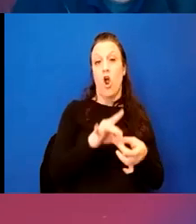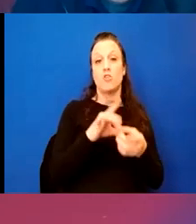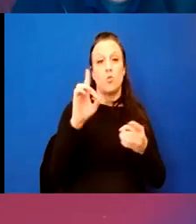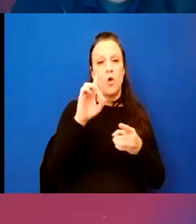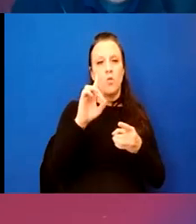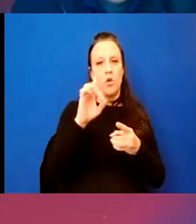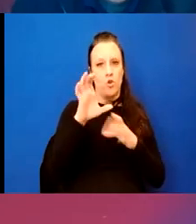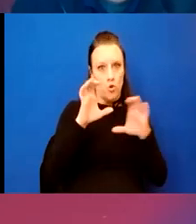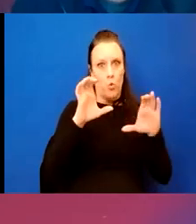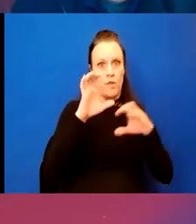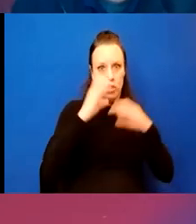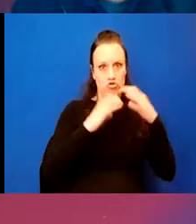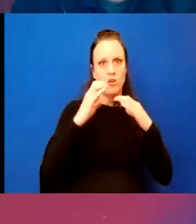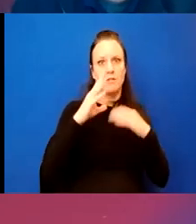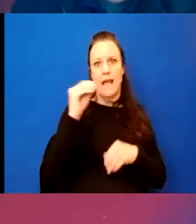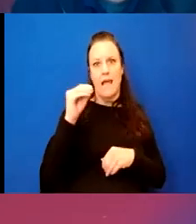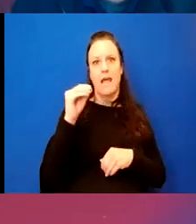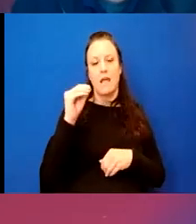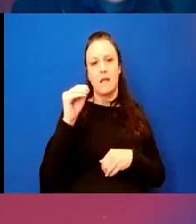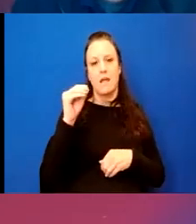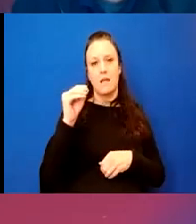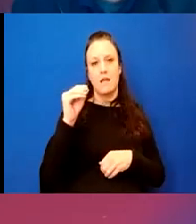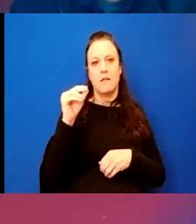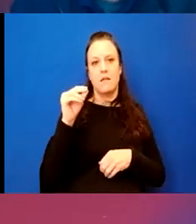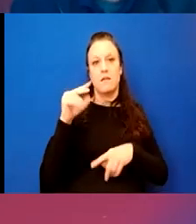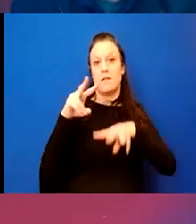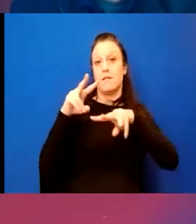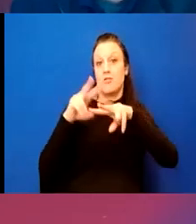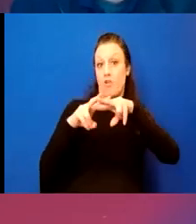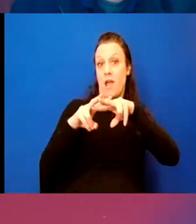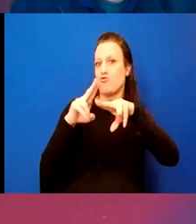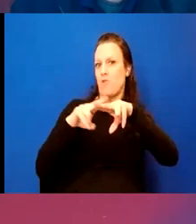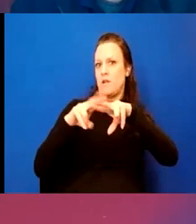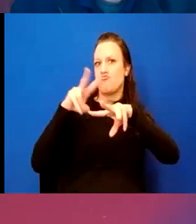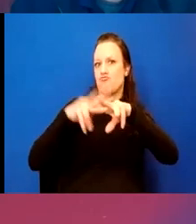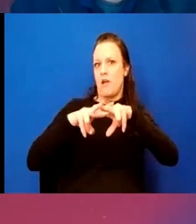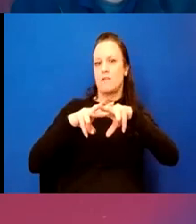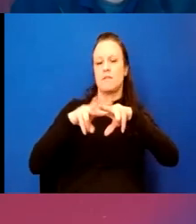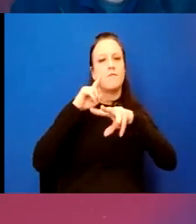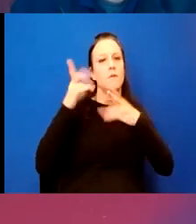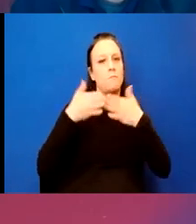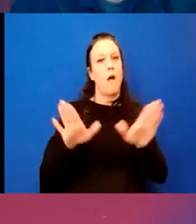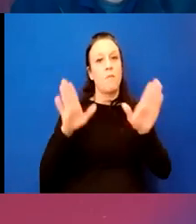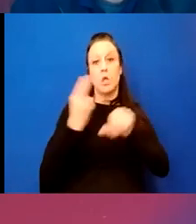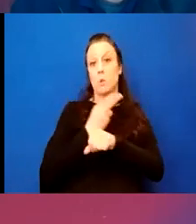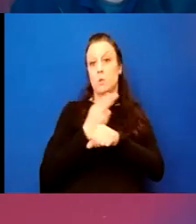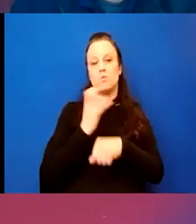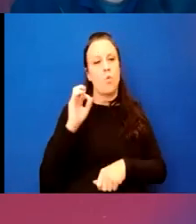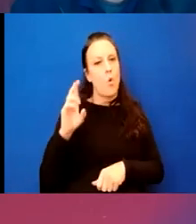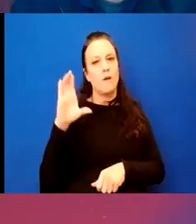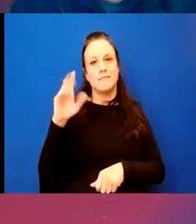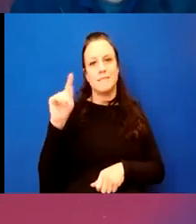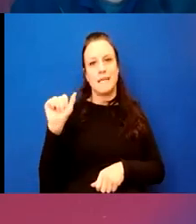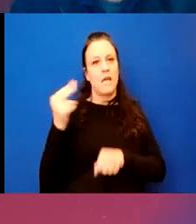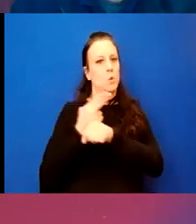doing the construction and where the track is available for either public use or, uh, CTA